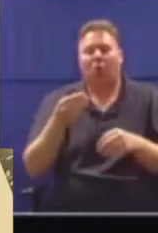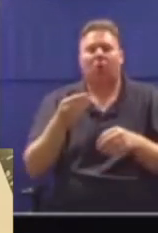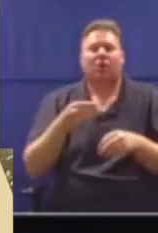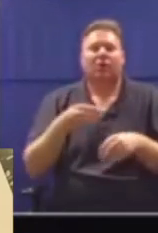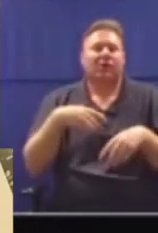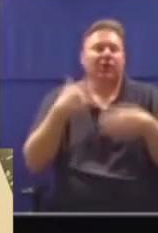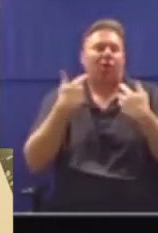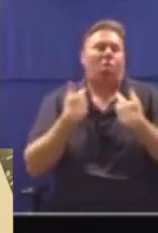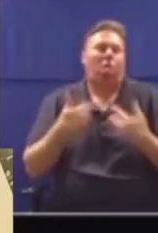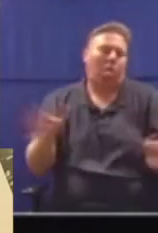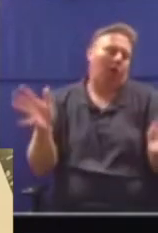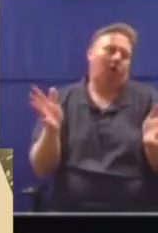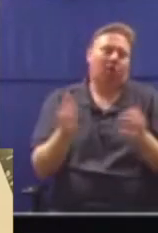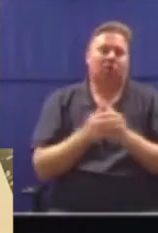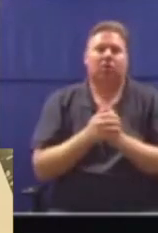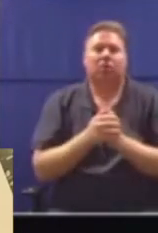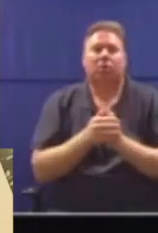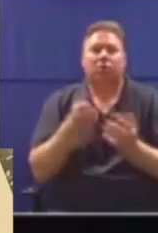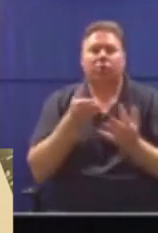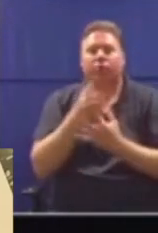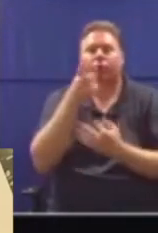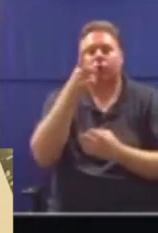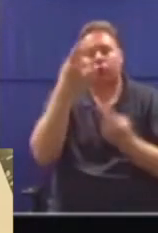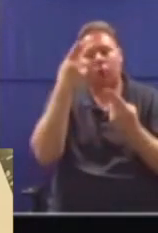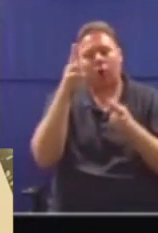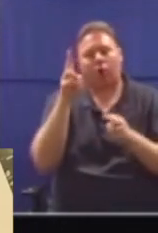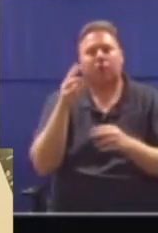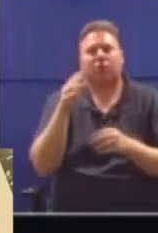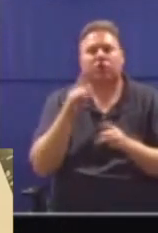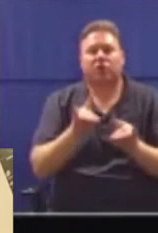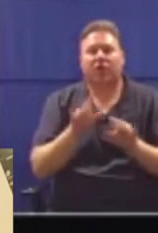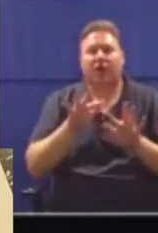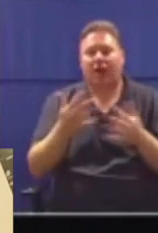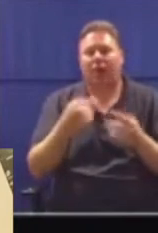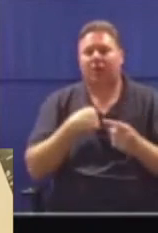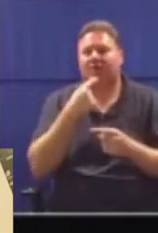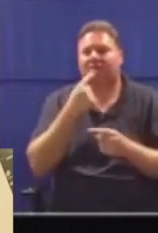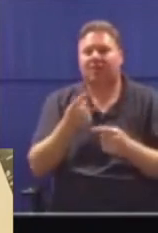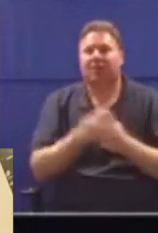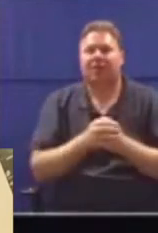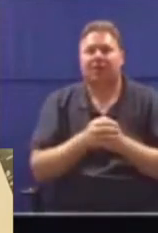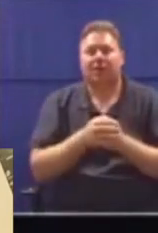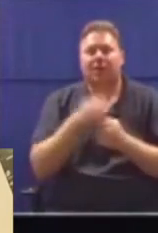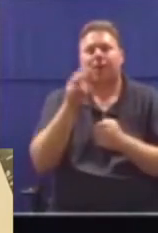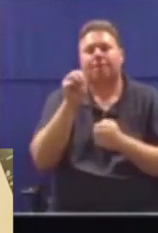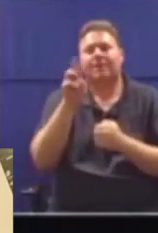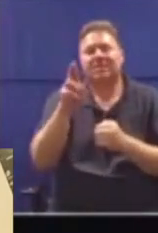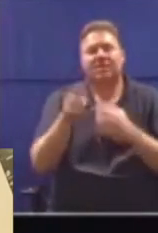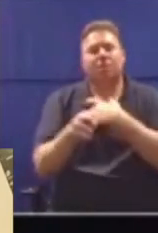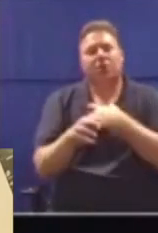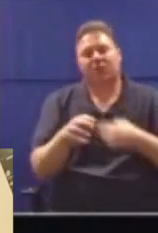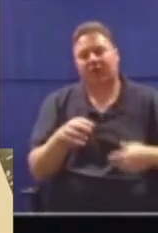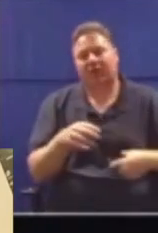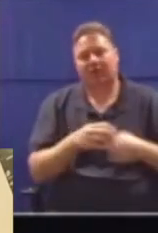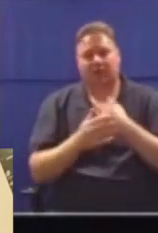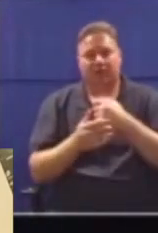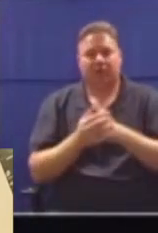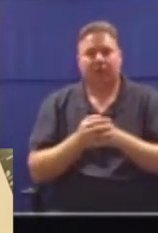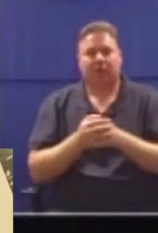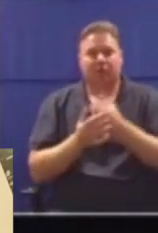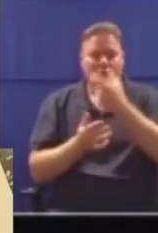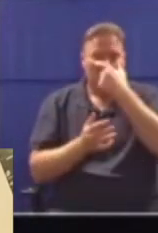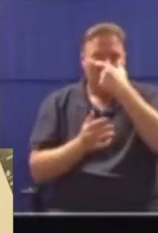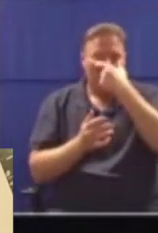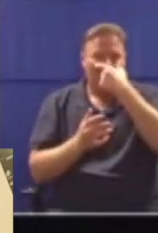products through you honorable chair allow me to say this to mr president president drama possa